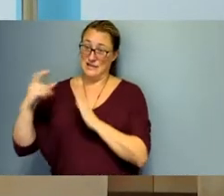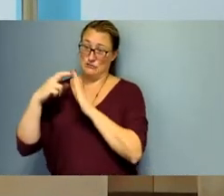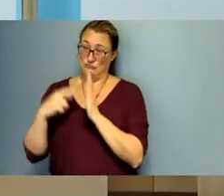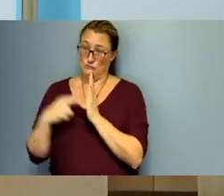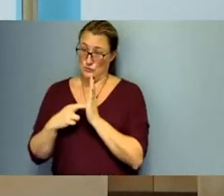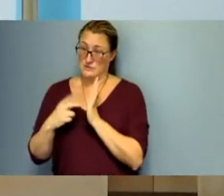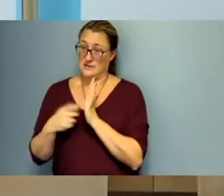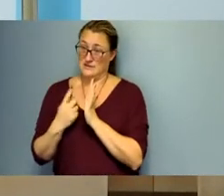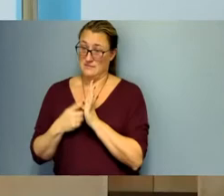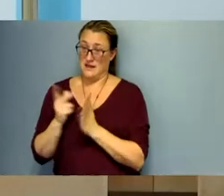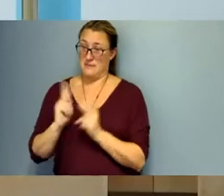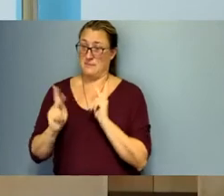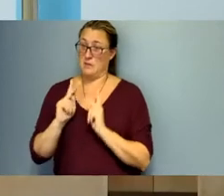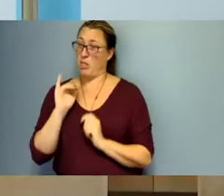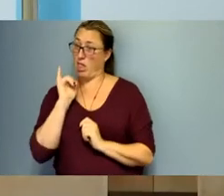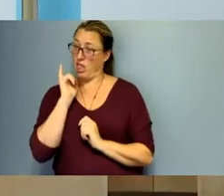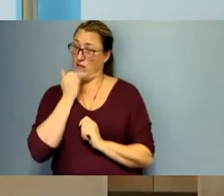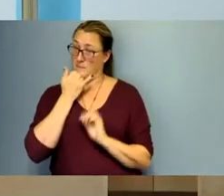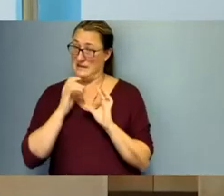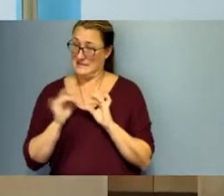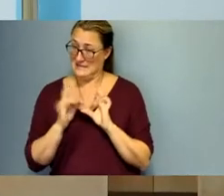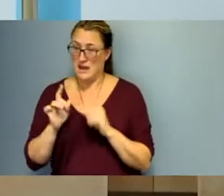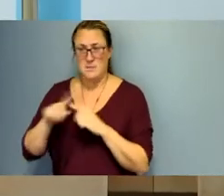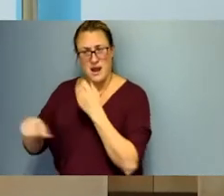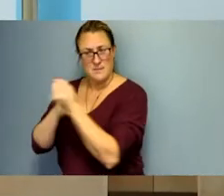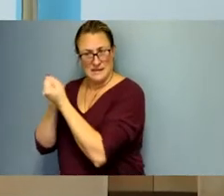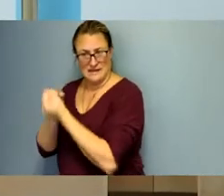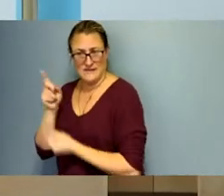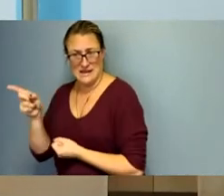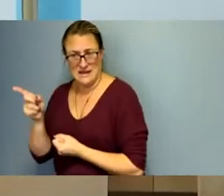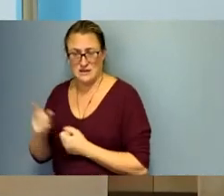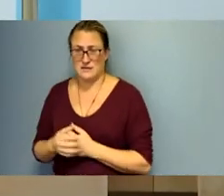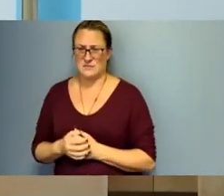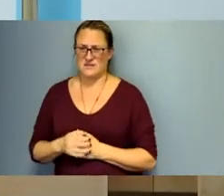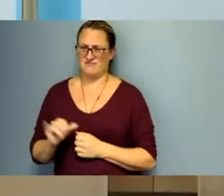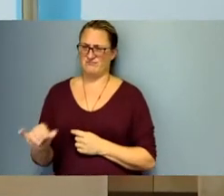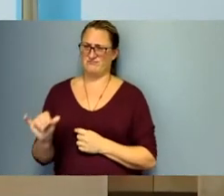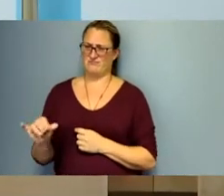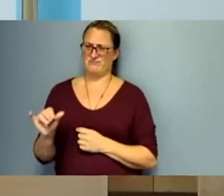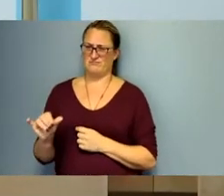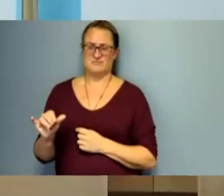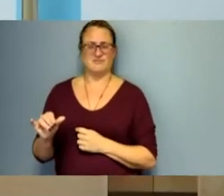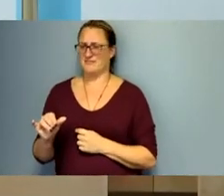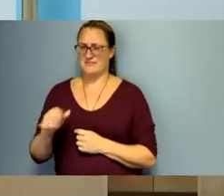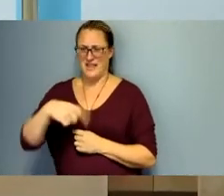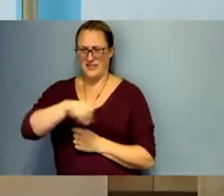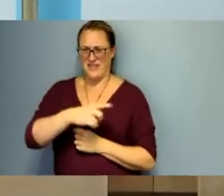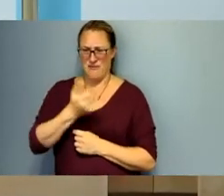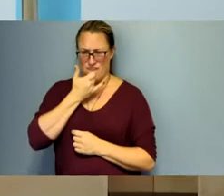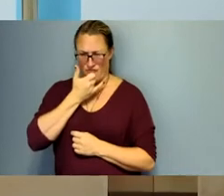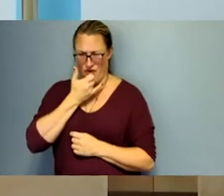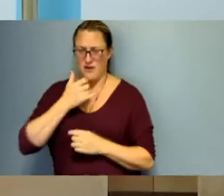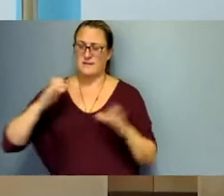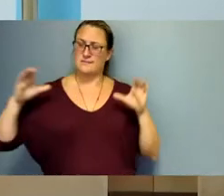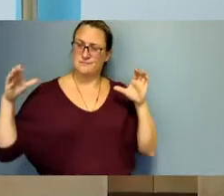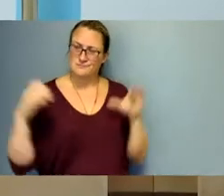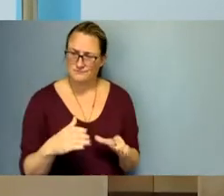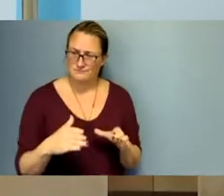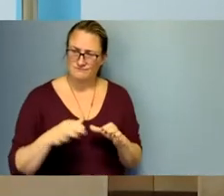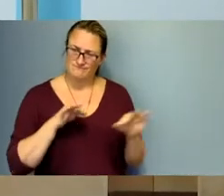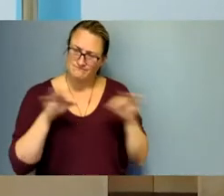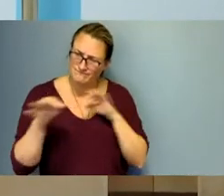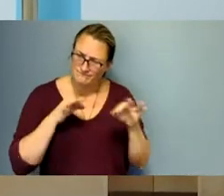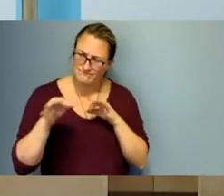in everything he said so i thought i'm going to meet with these people and i'm going to explain to them how wrong they are so